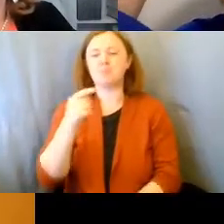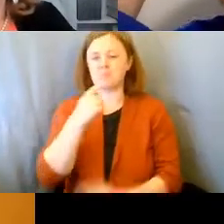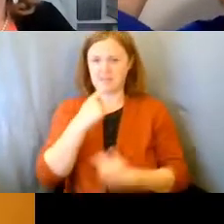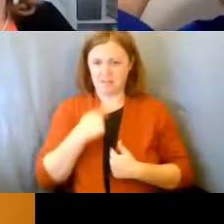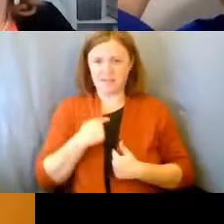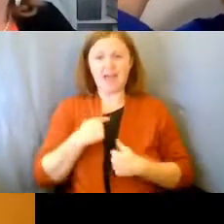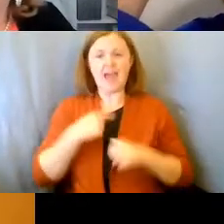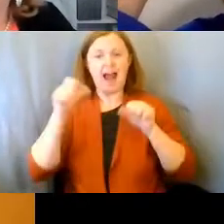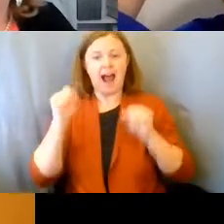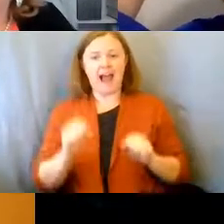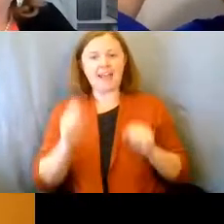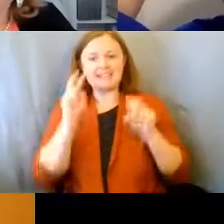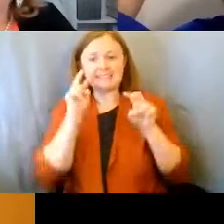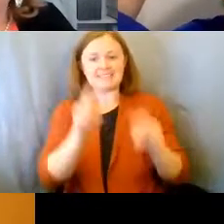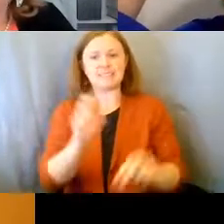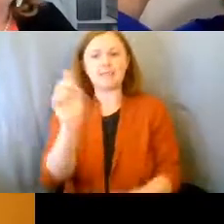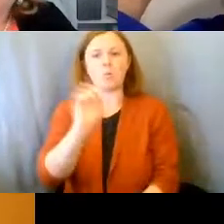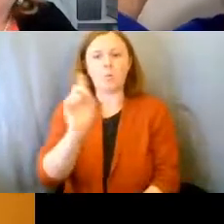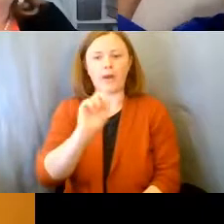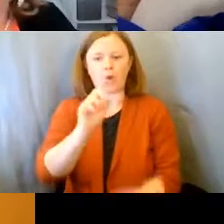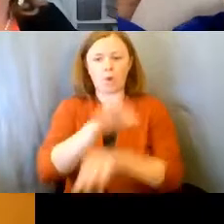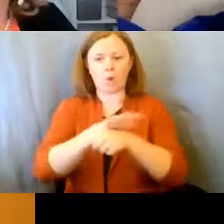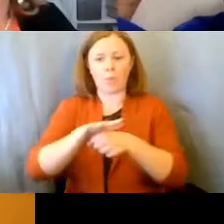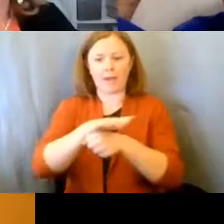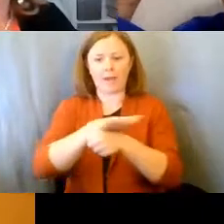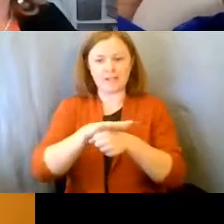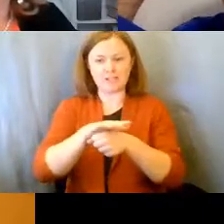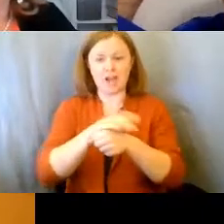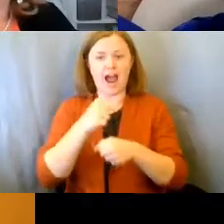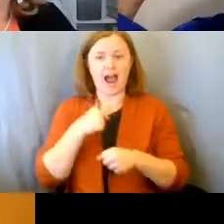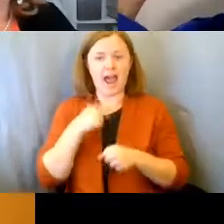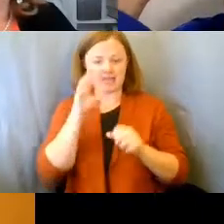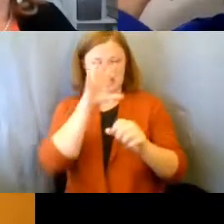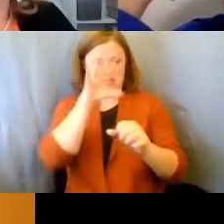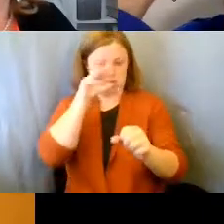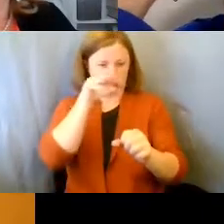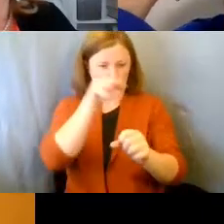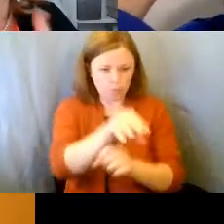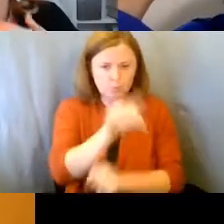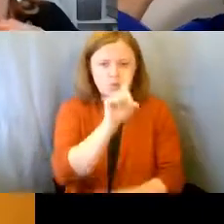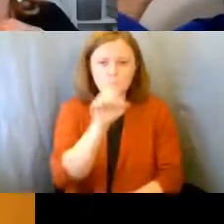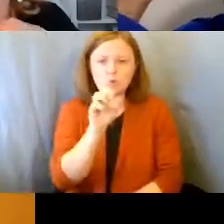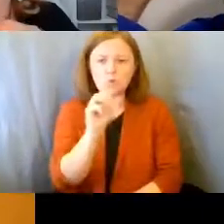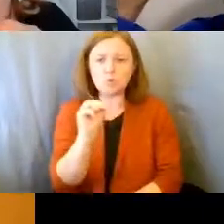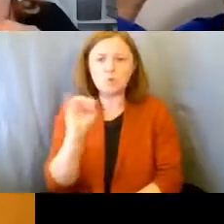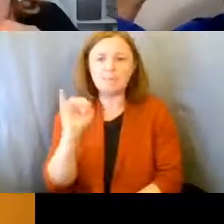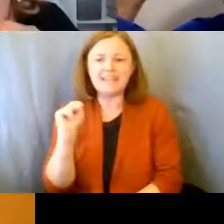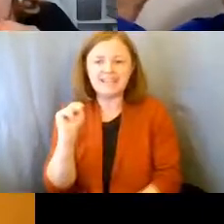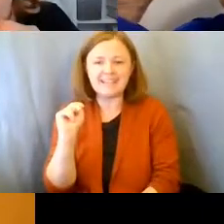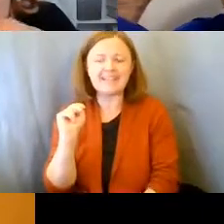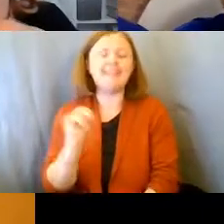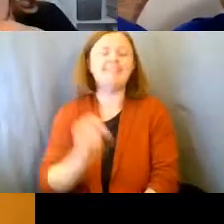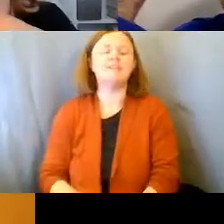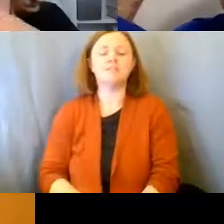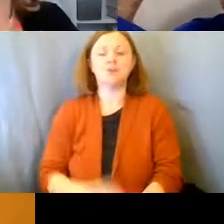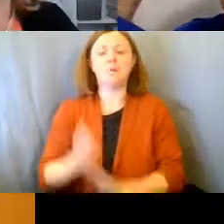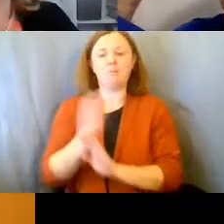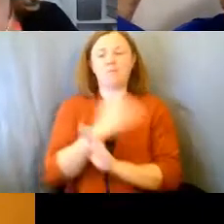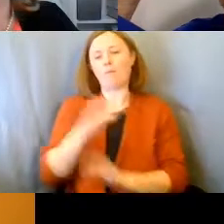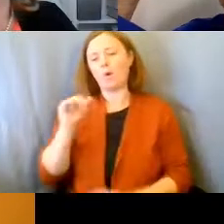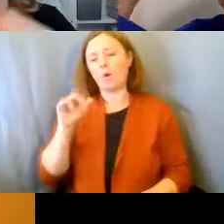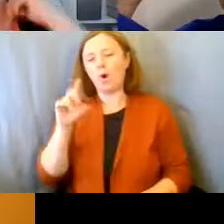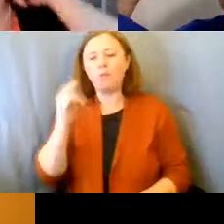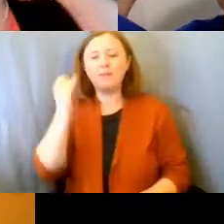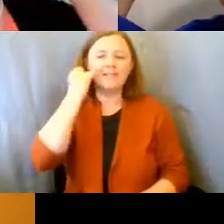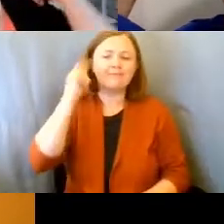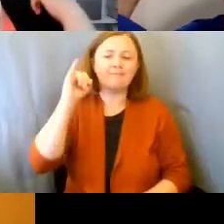on and I can see where they're at. I can zoom in on the app. And if, when, before COVID, like if